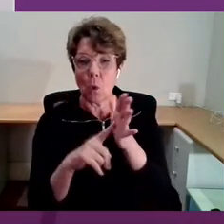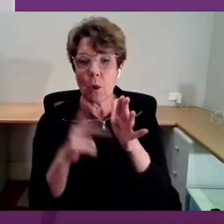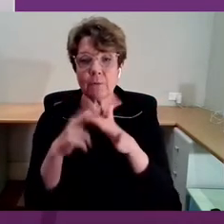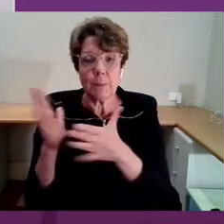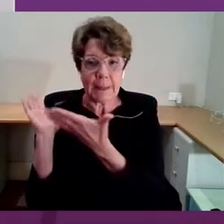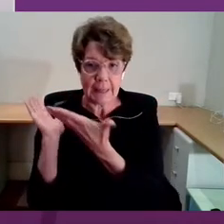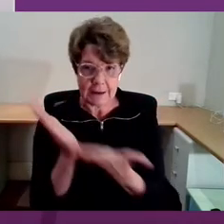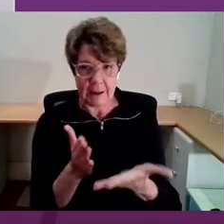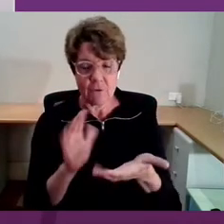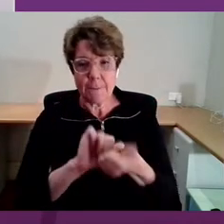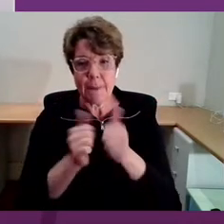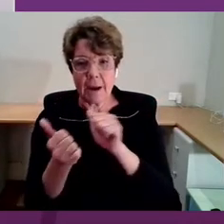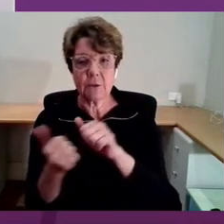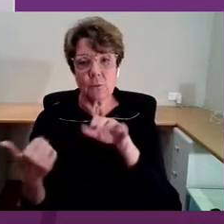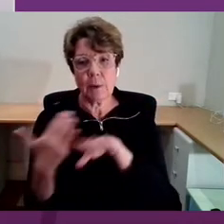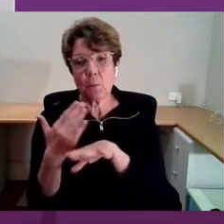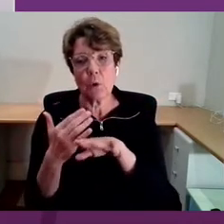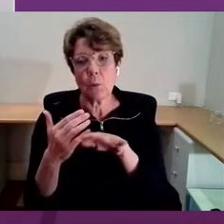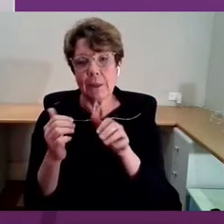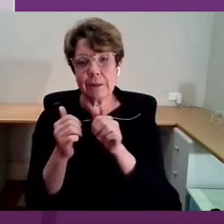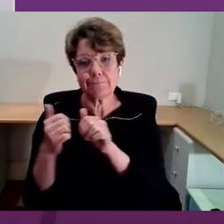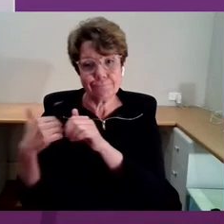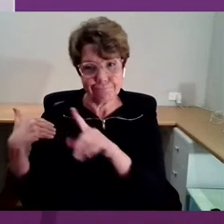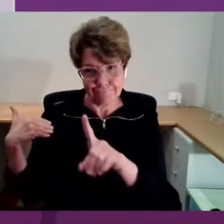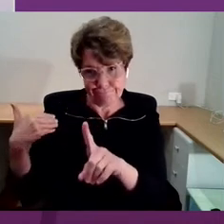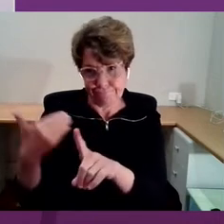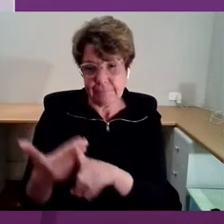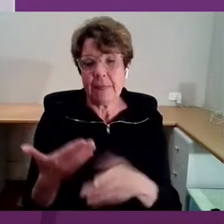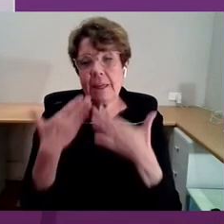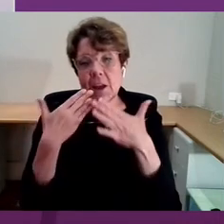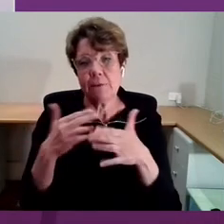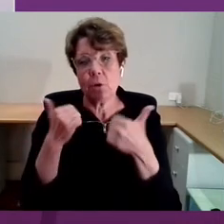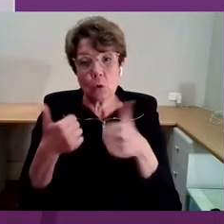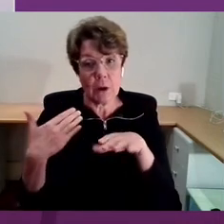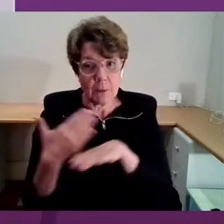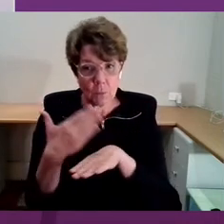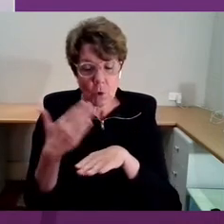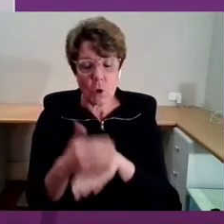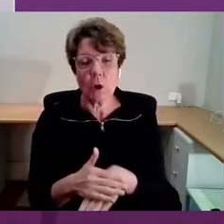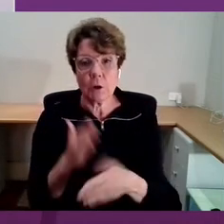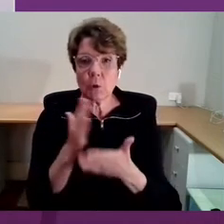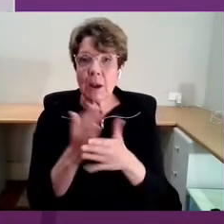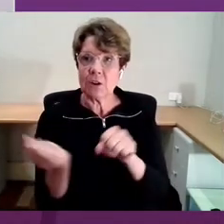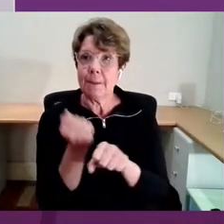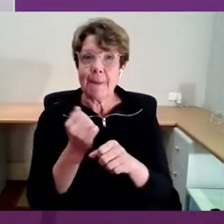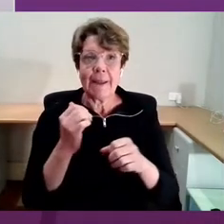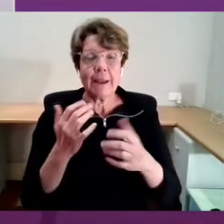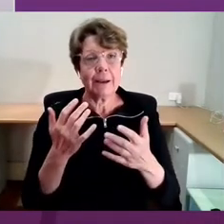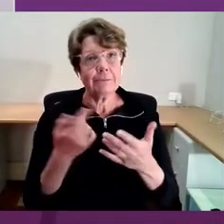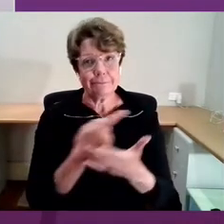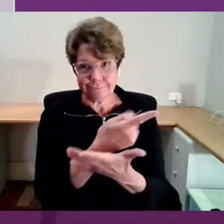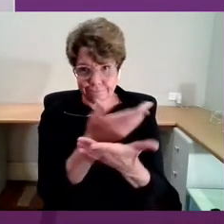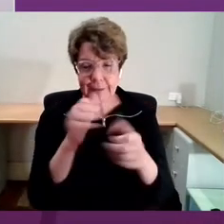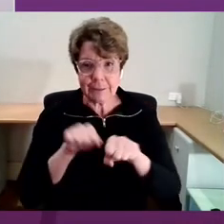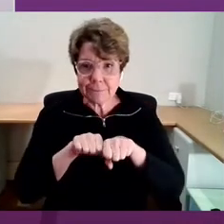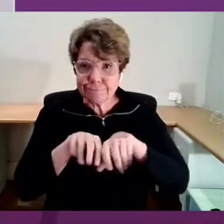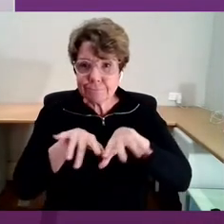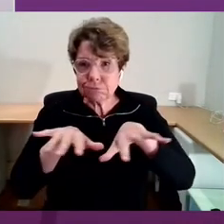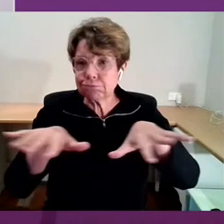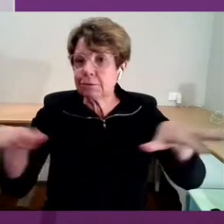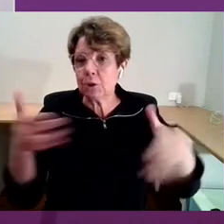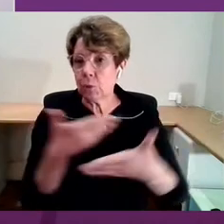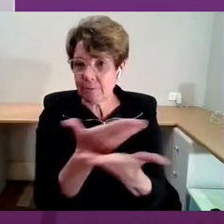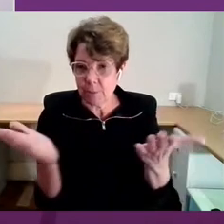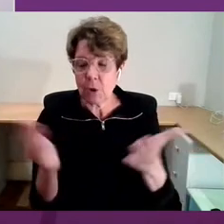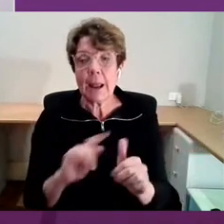so well in the past. Thank you for all your great work to bring this forum to a broad audience. But above all, I'd like to